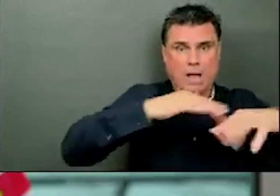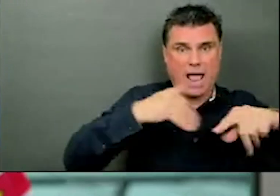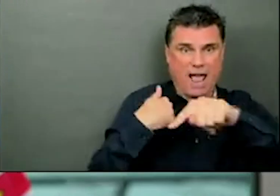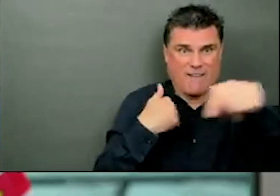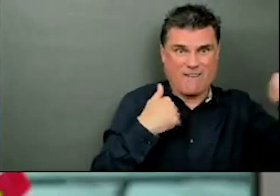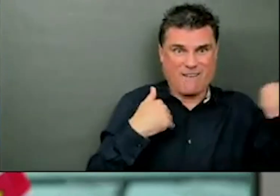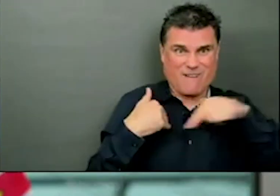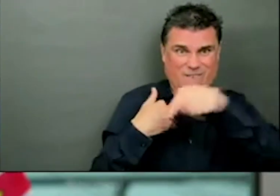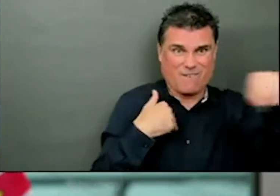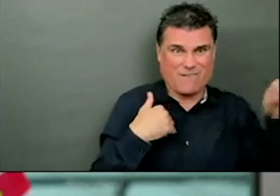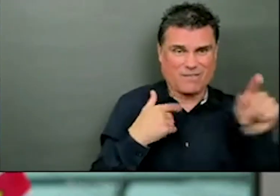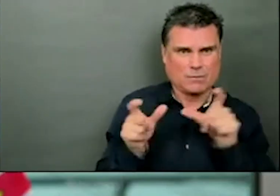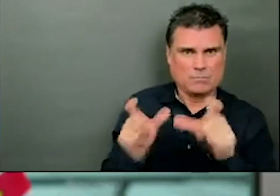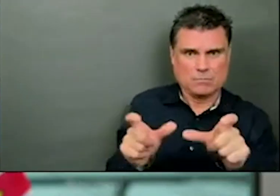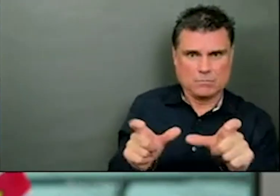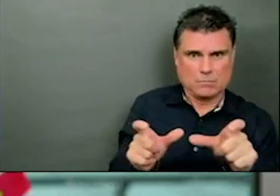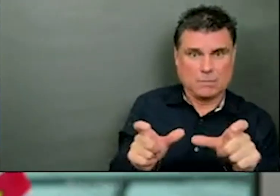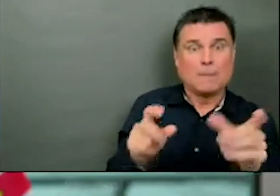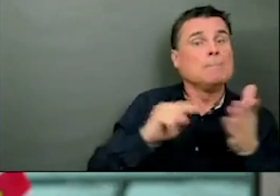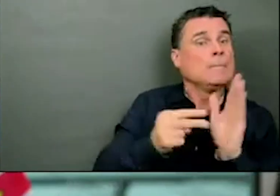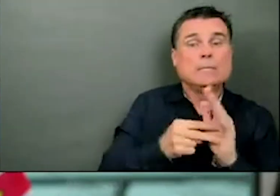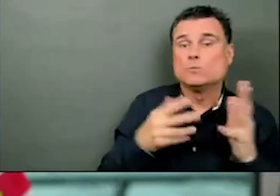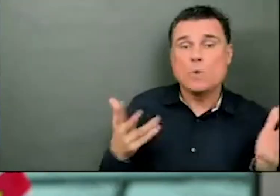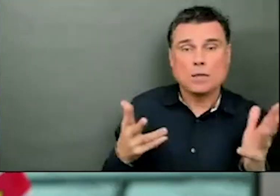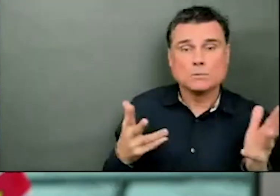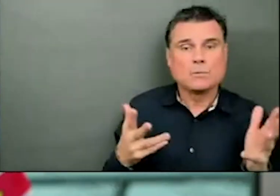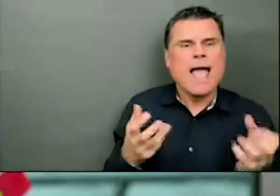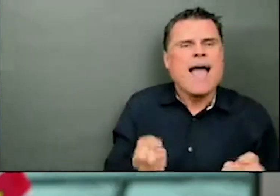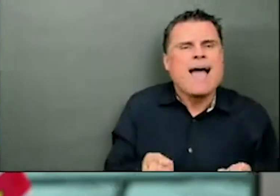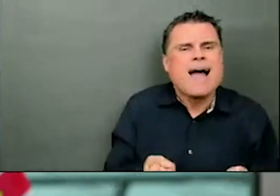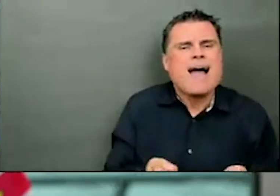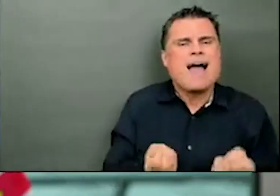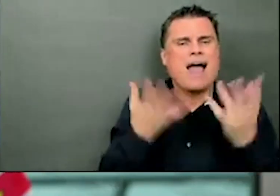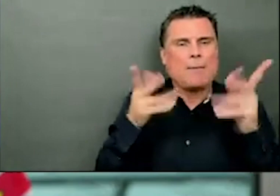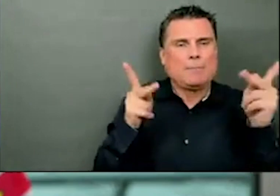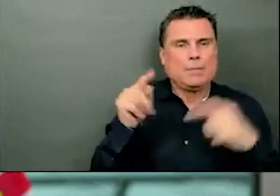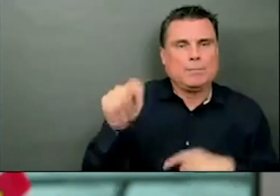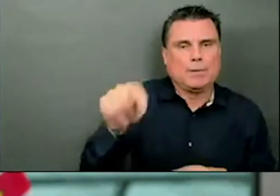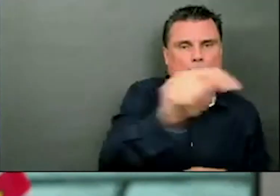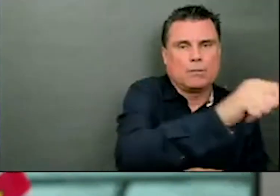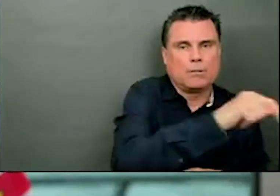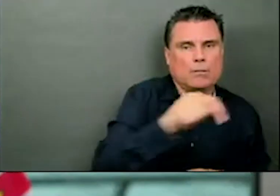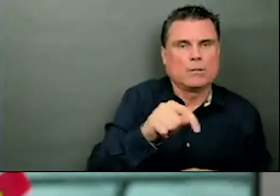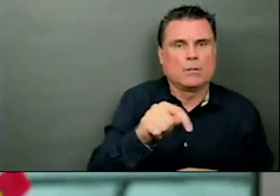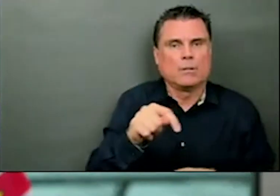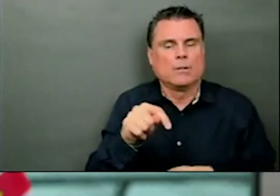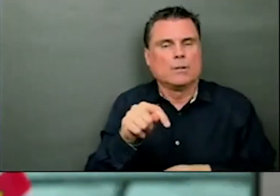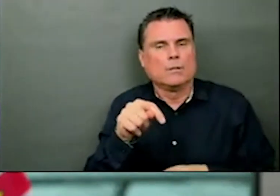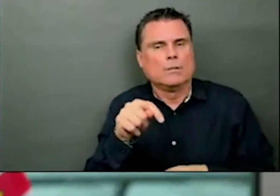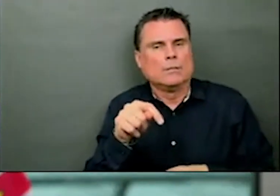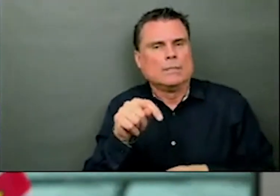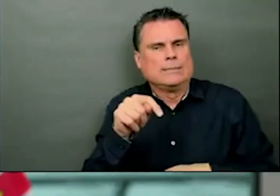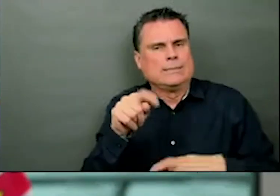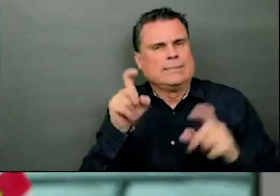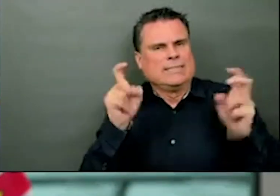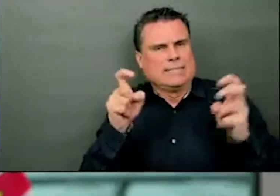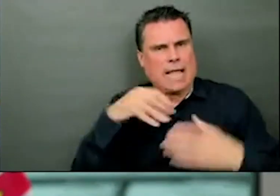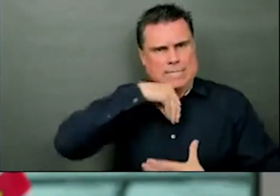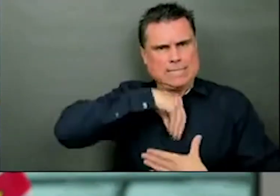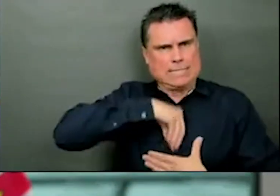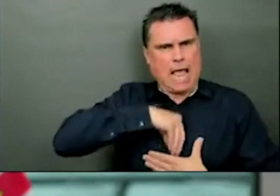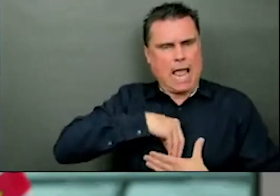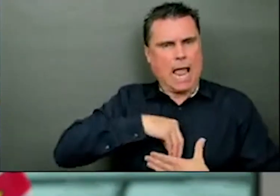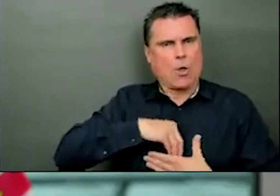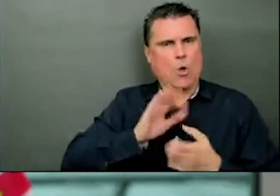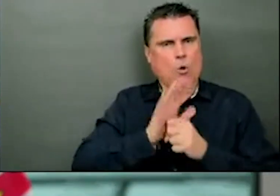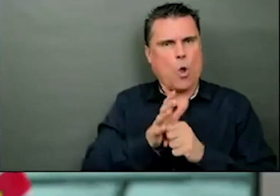who's not immunized is protected too. And what I call community immunity or, and we use the term herd